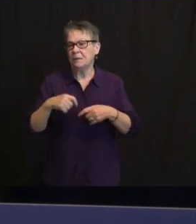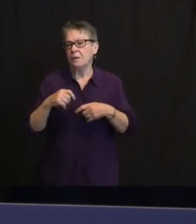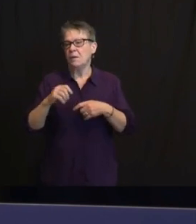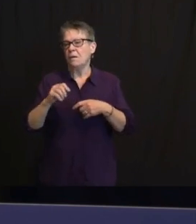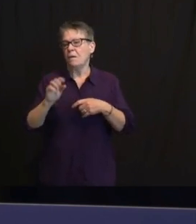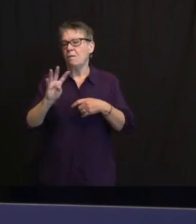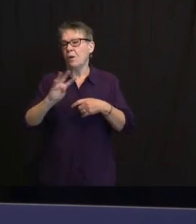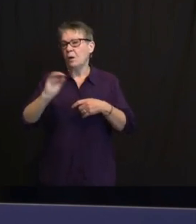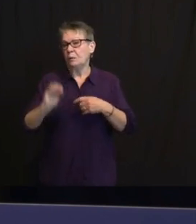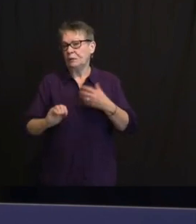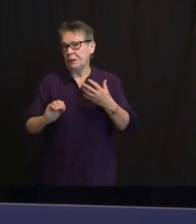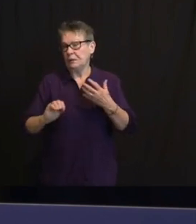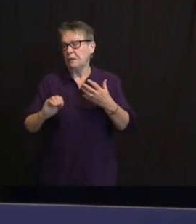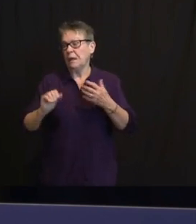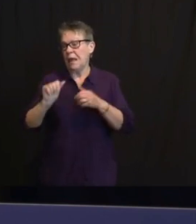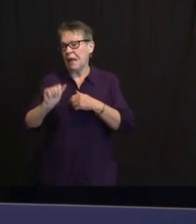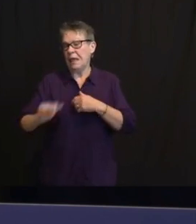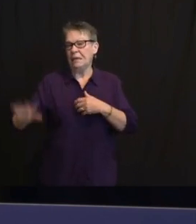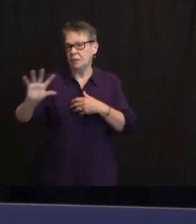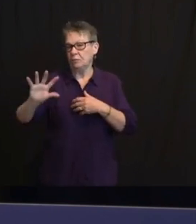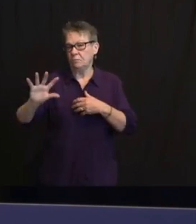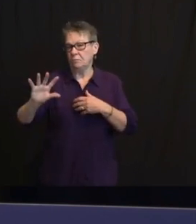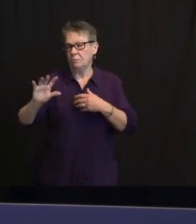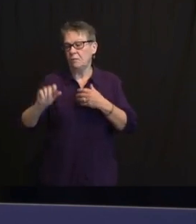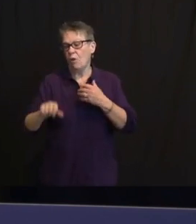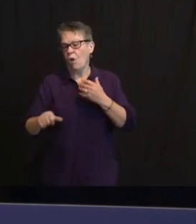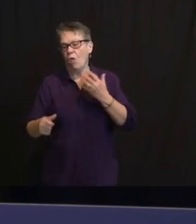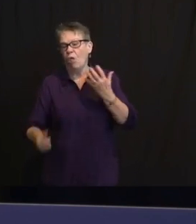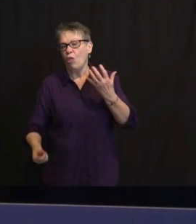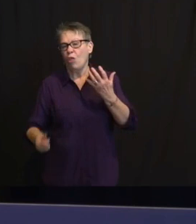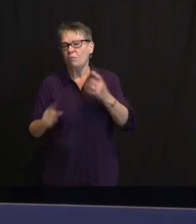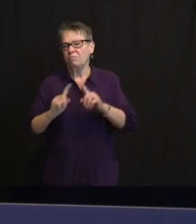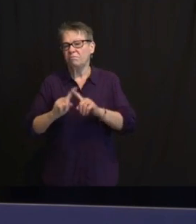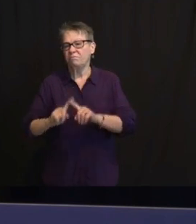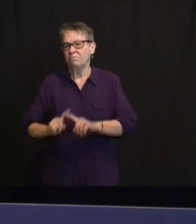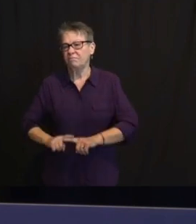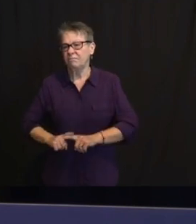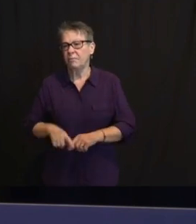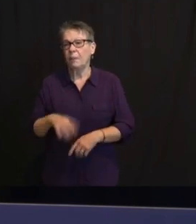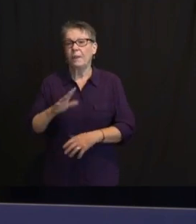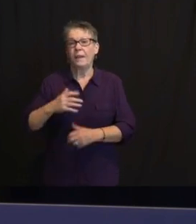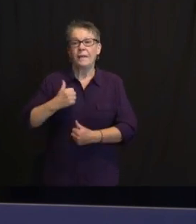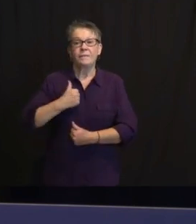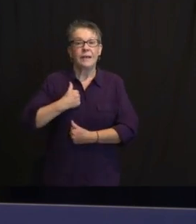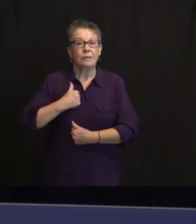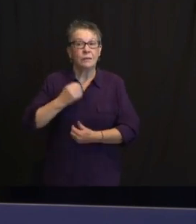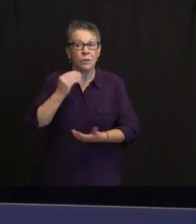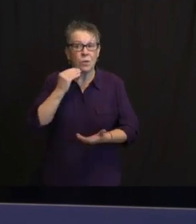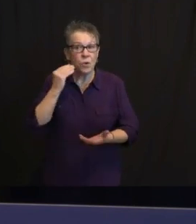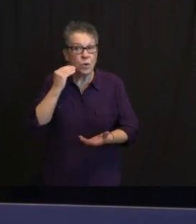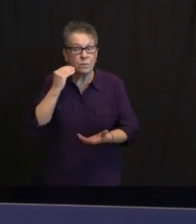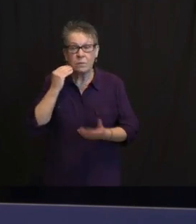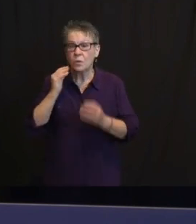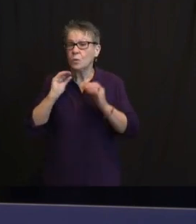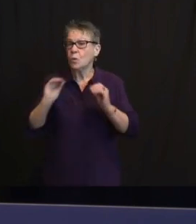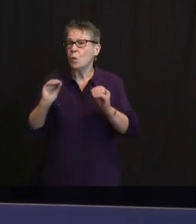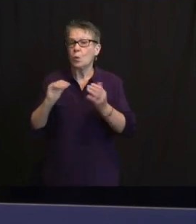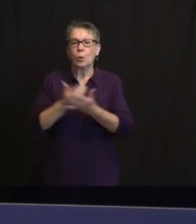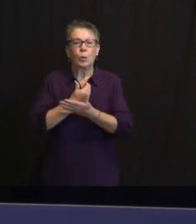STATE VETERANS HOMES, THERE ARE NO NEW CASES AMONG RESIDENTS. AND AT THE STATE PSYCHIATRIC HOSPITAL, THERE IS ONE NEW CASE.